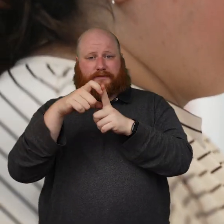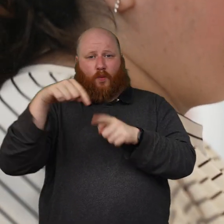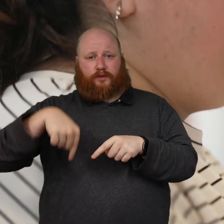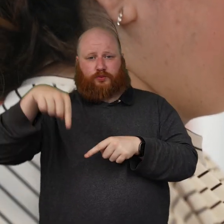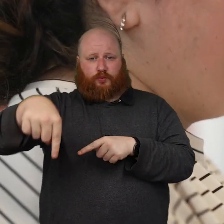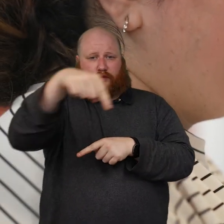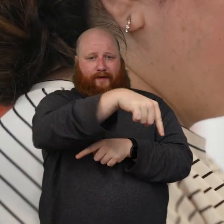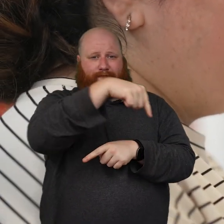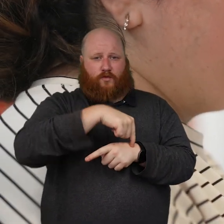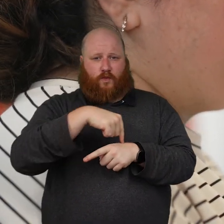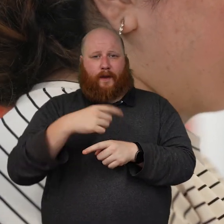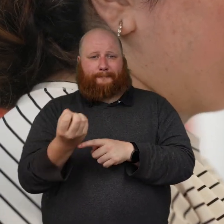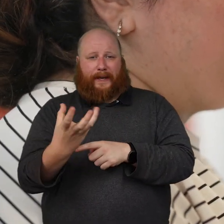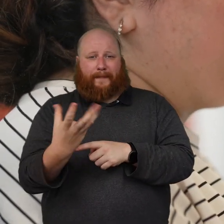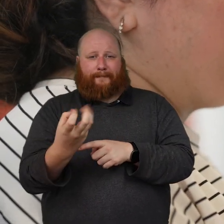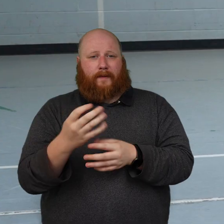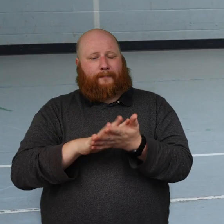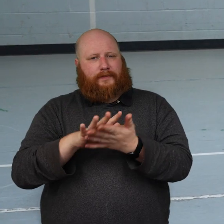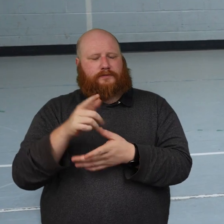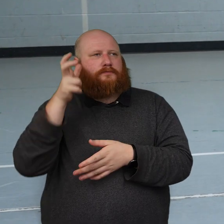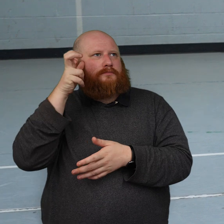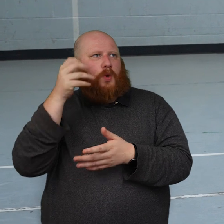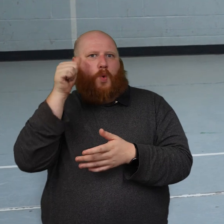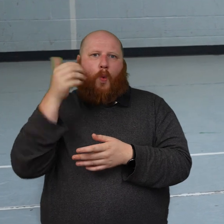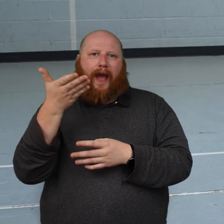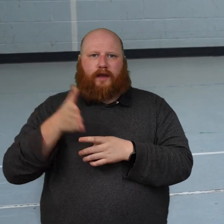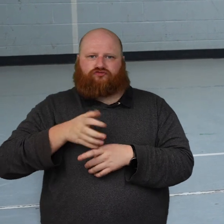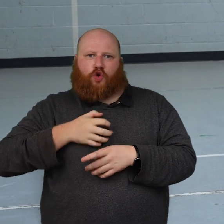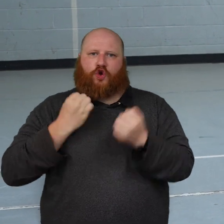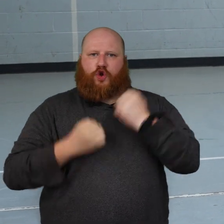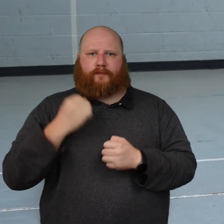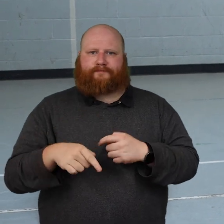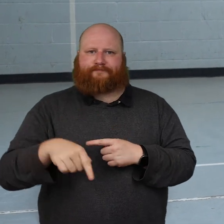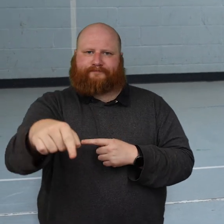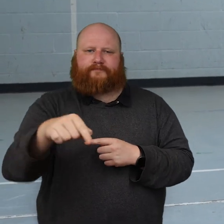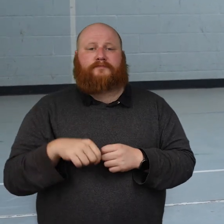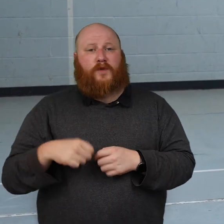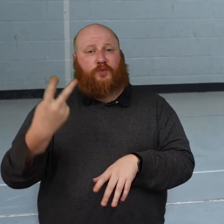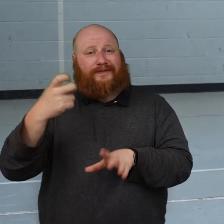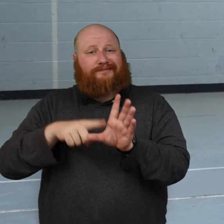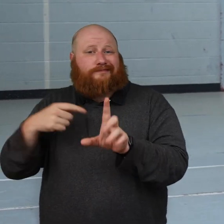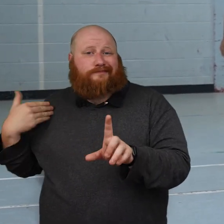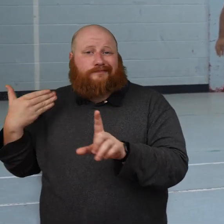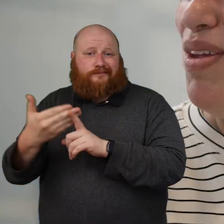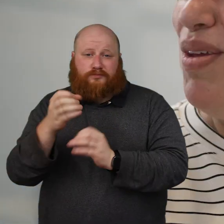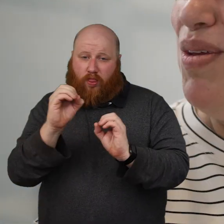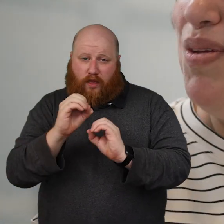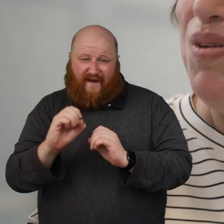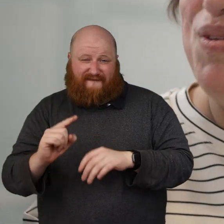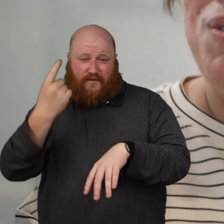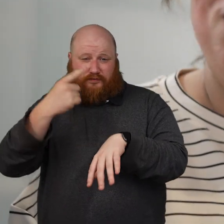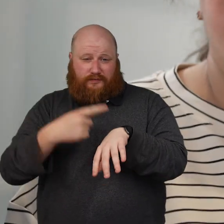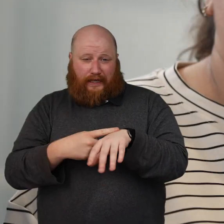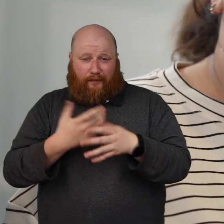being linked onto anybody. Without fear I'm going to hit something, I'm going to fall over and that was just the most amazing feeling.